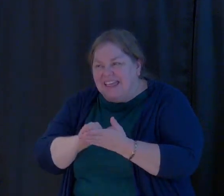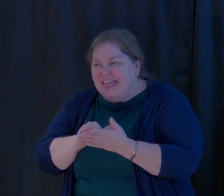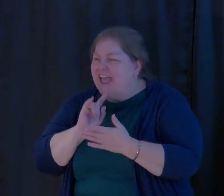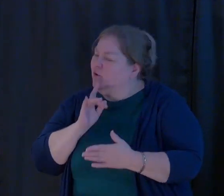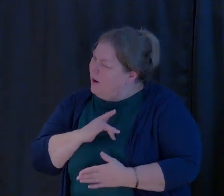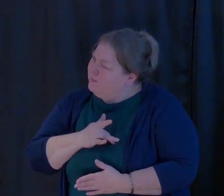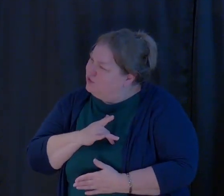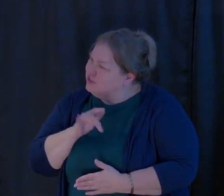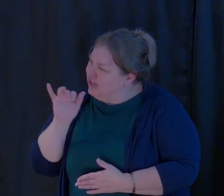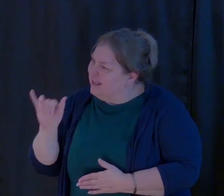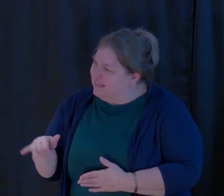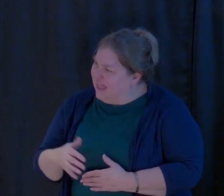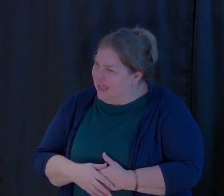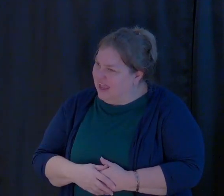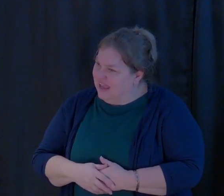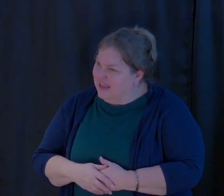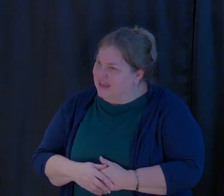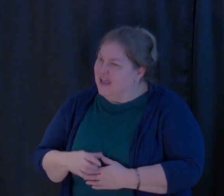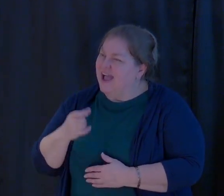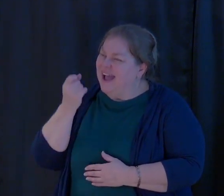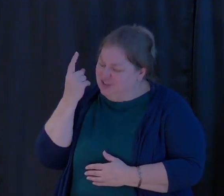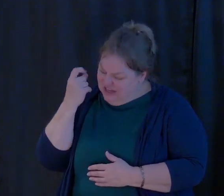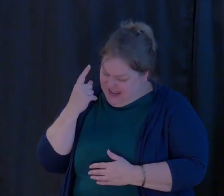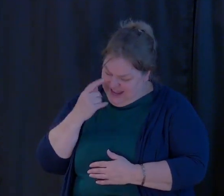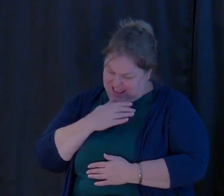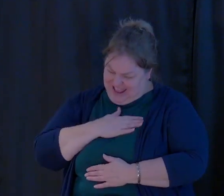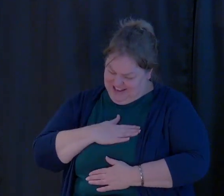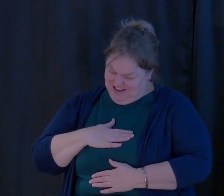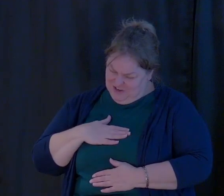Understand that and enjoy that.